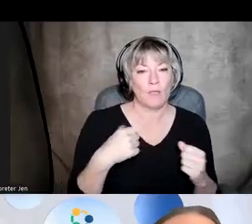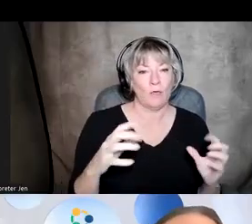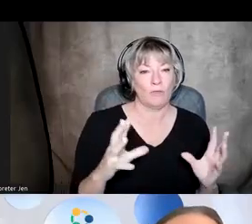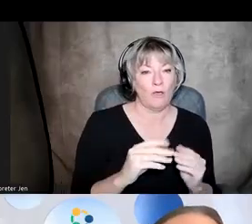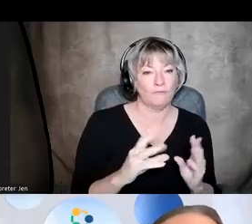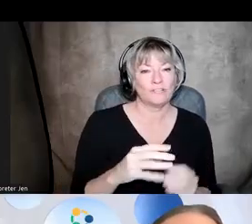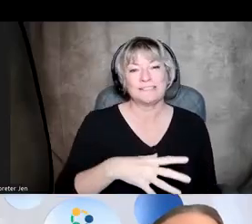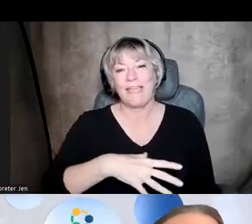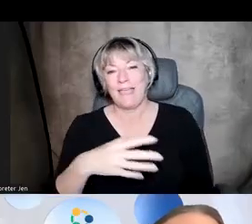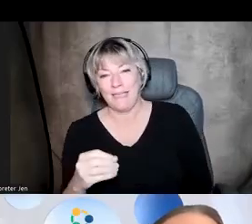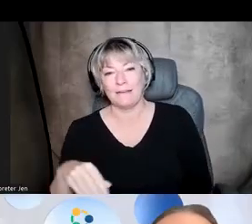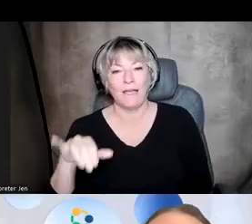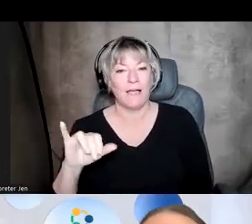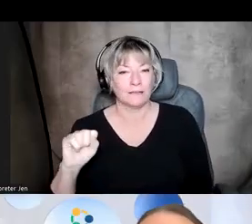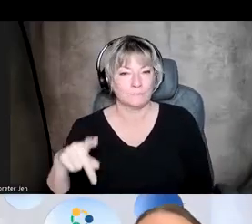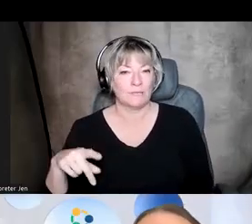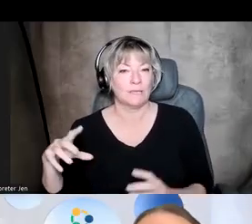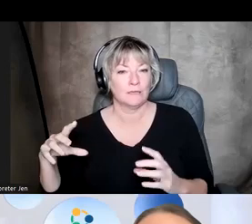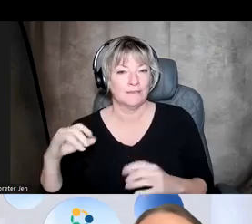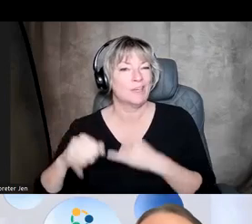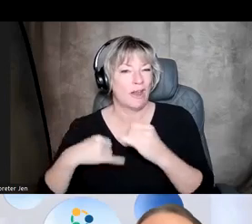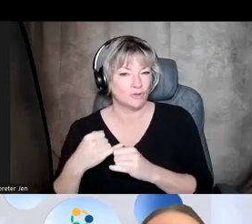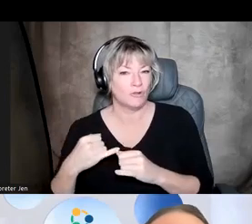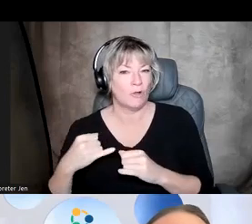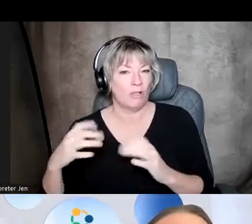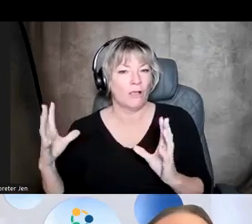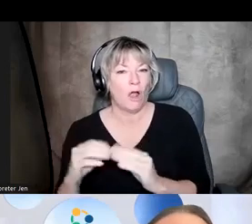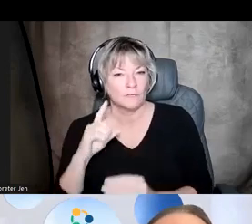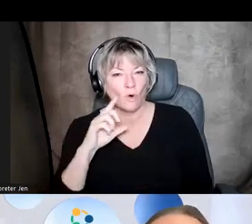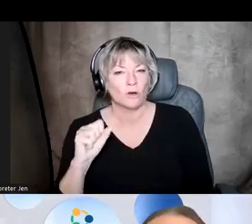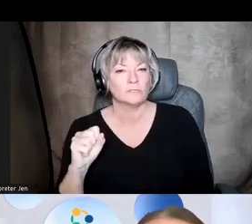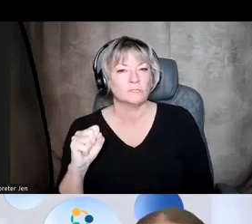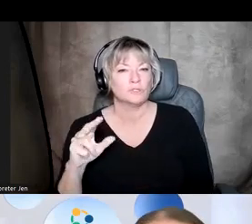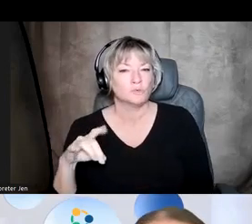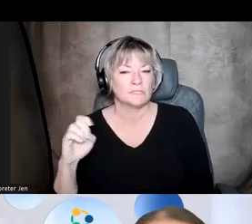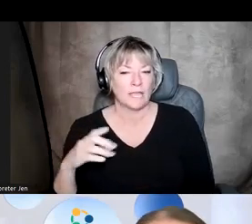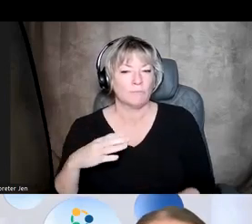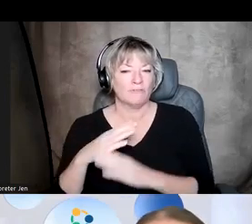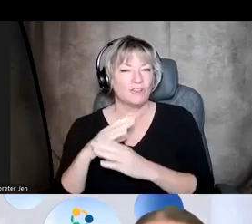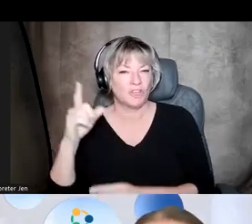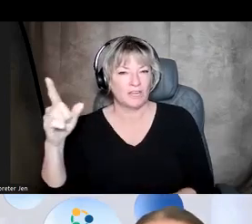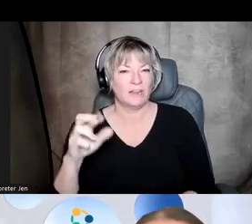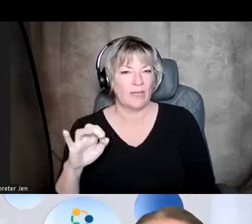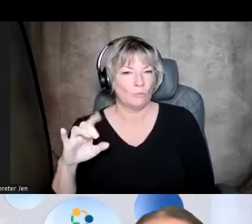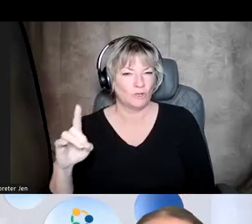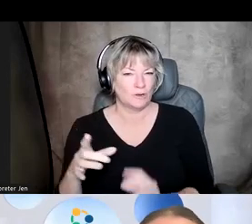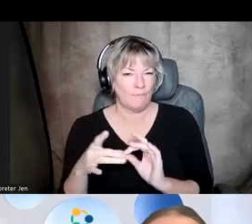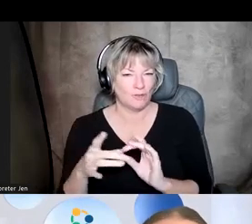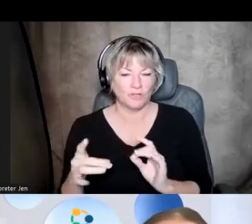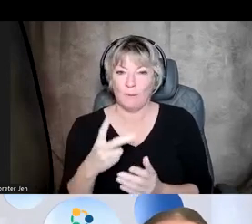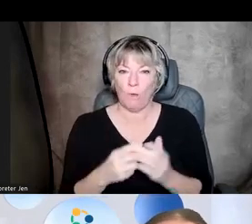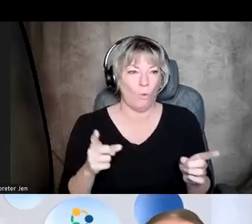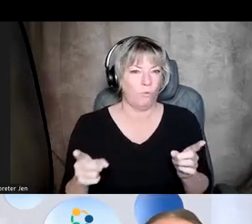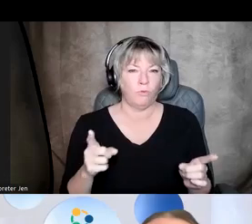well as the IASP conference, International Conference for Suicide Prevention in Minneapolis that Richard was talking about. Both really going to be